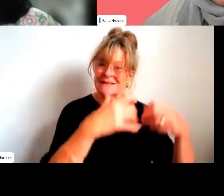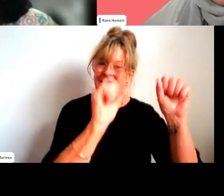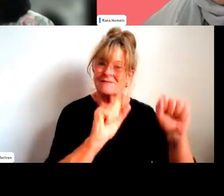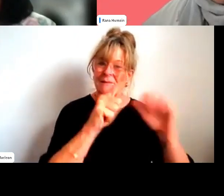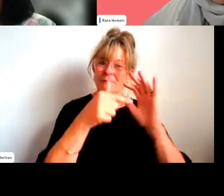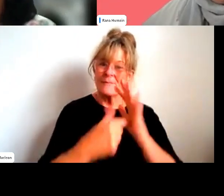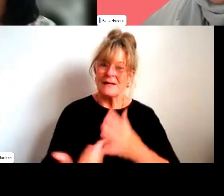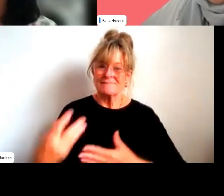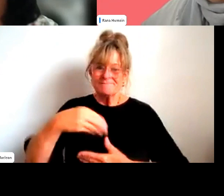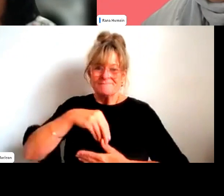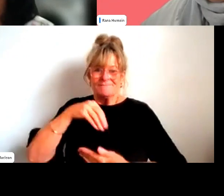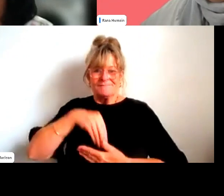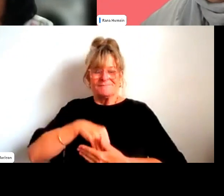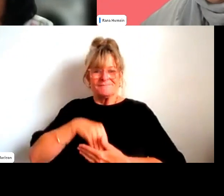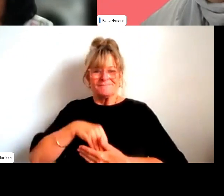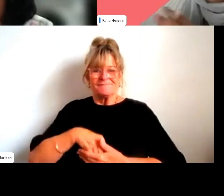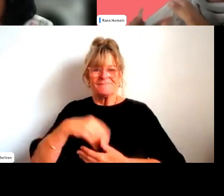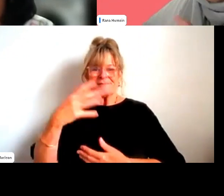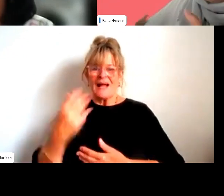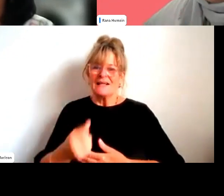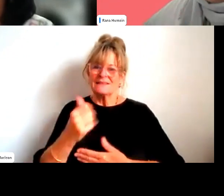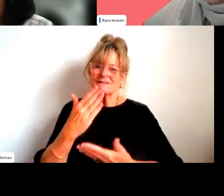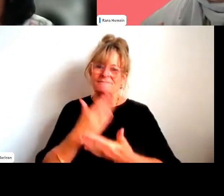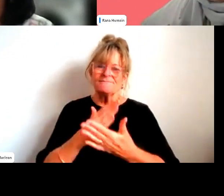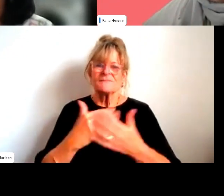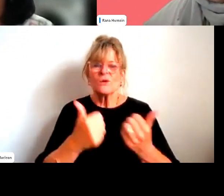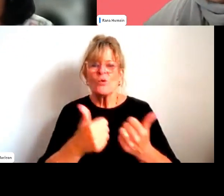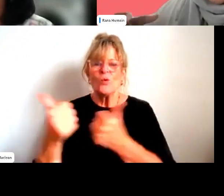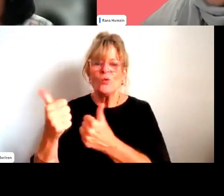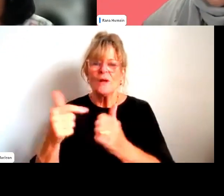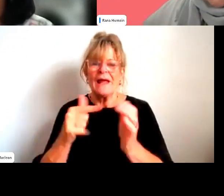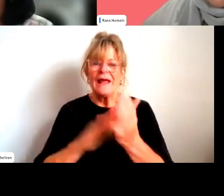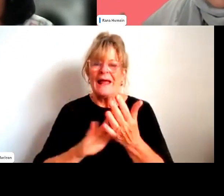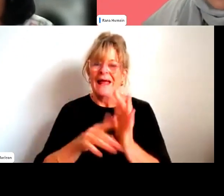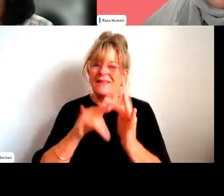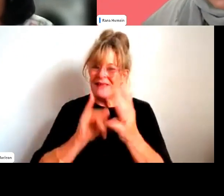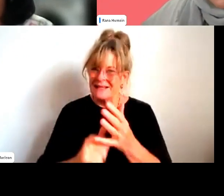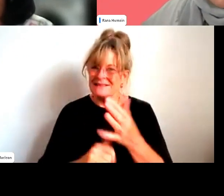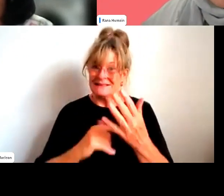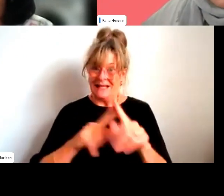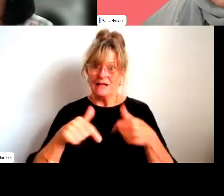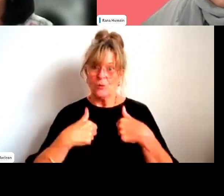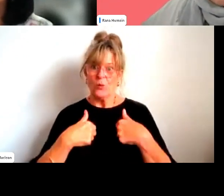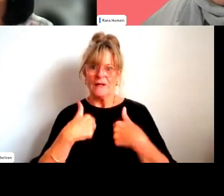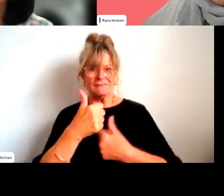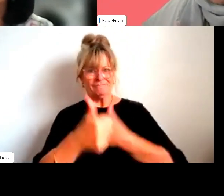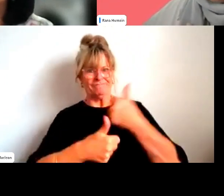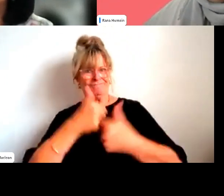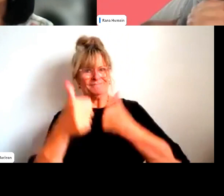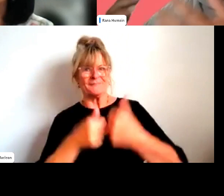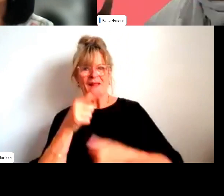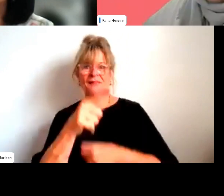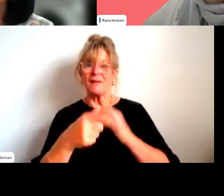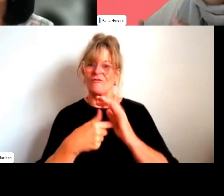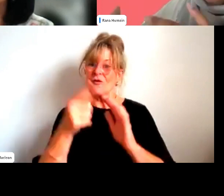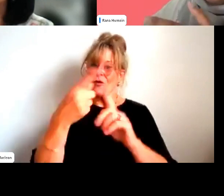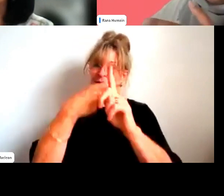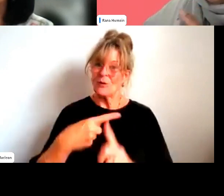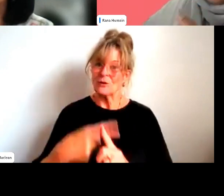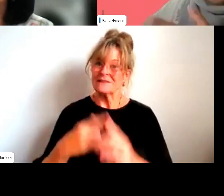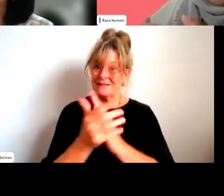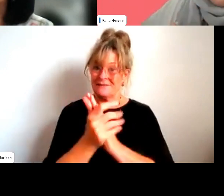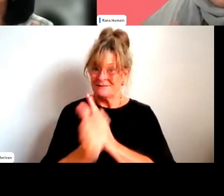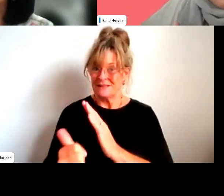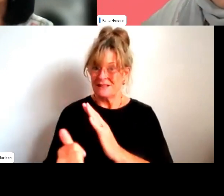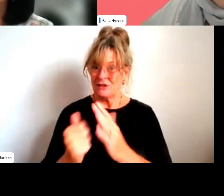a really ethical, um, and respectful place is celebrated for those attributes. And I would love for that to be from